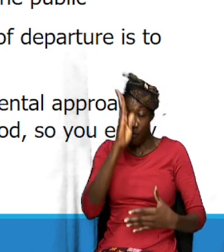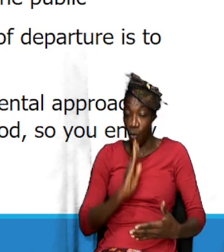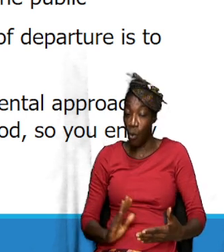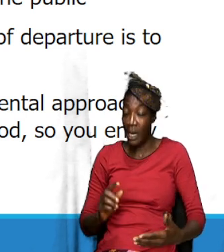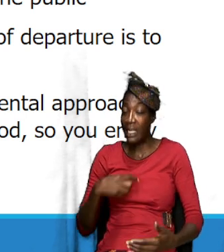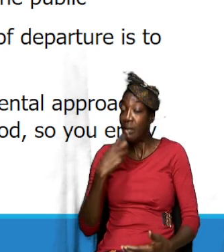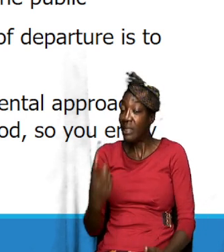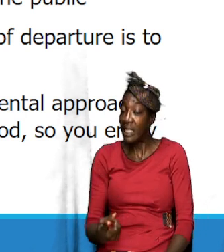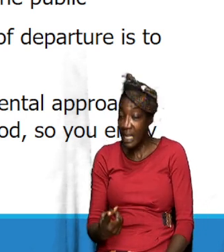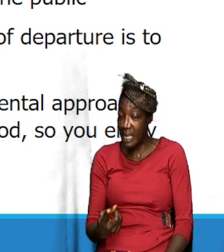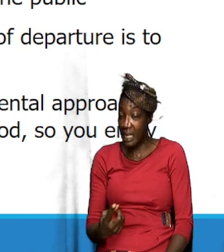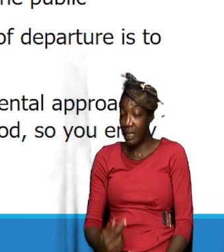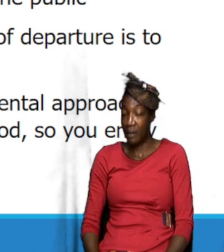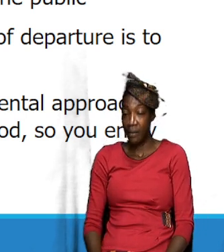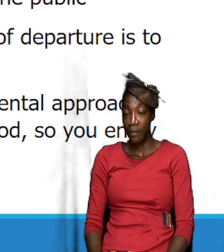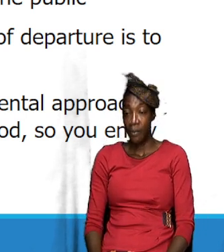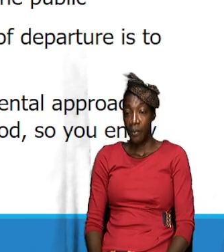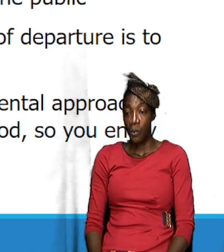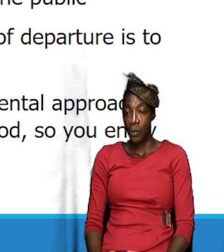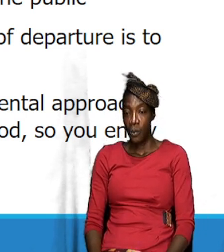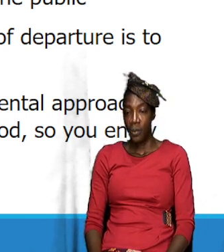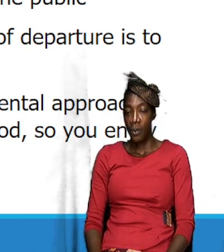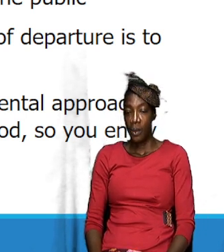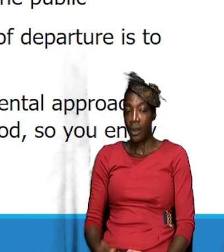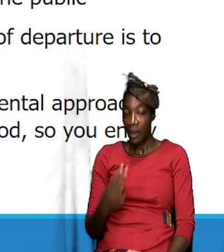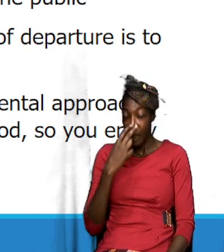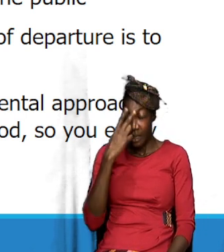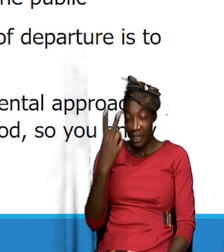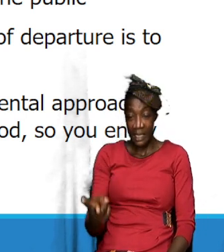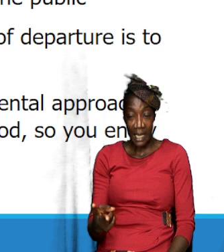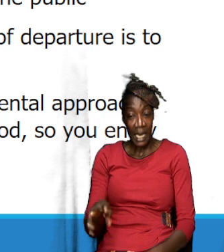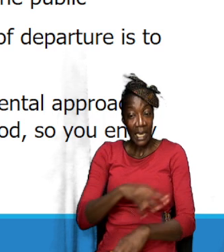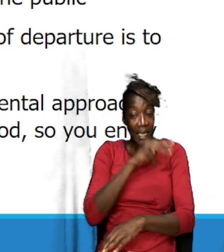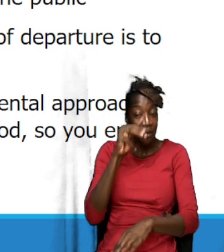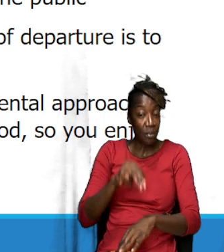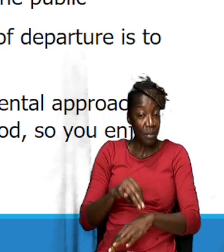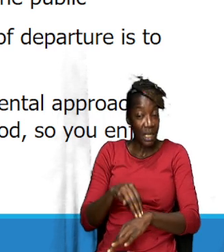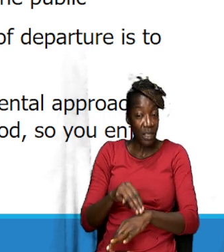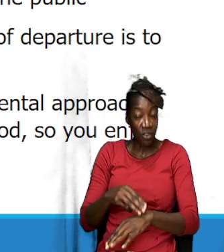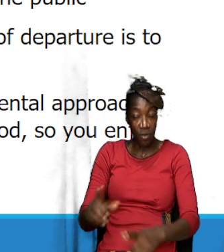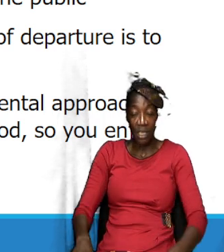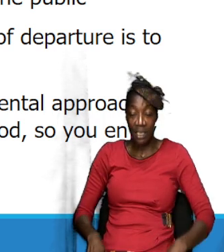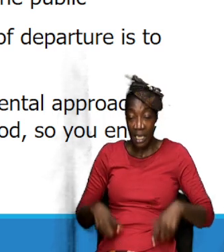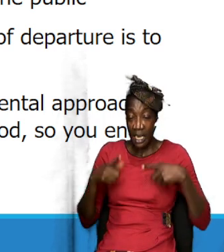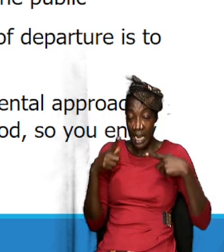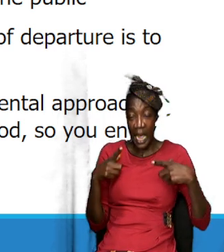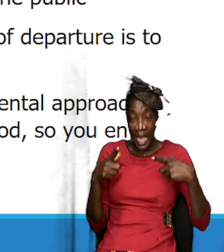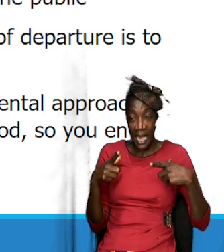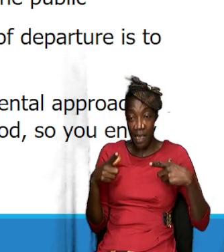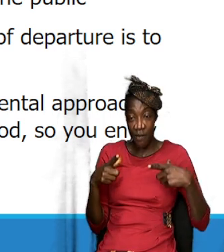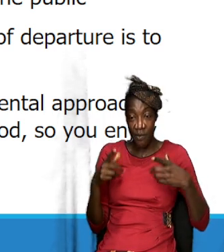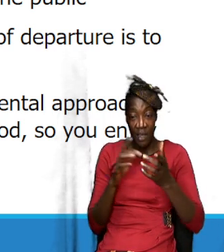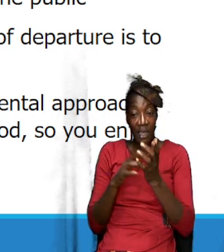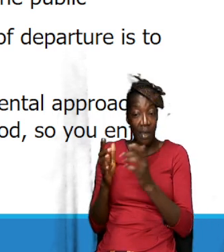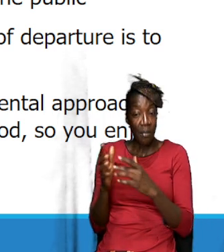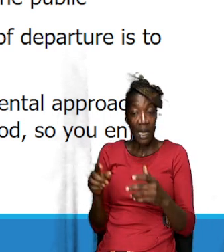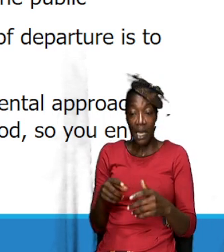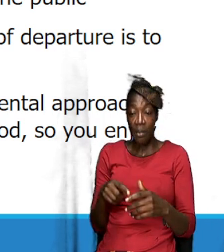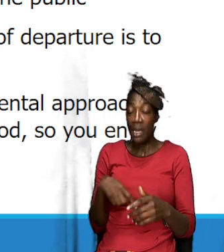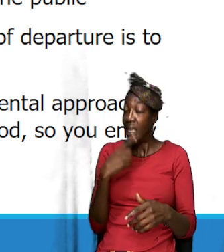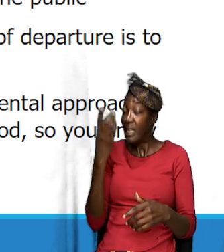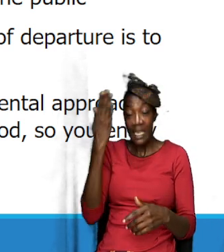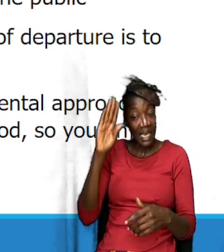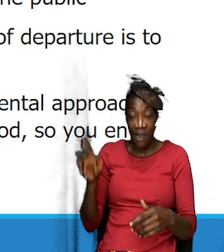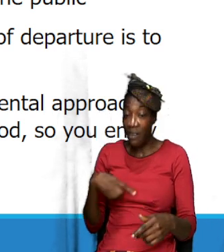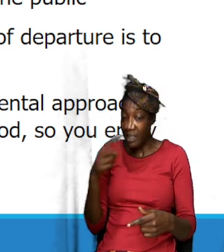And we see that you know, in his ministry or in his life, you know, the Bible didn't say he goes into